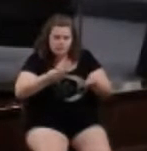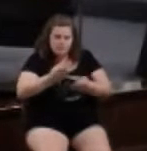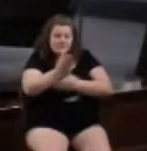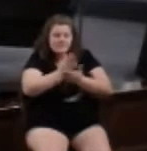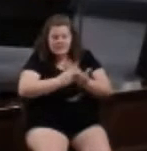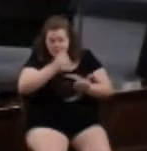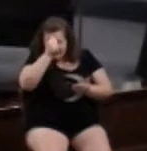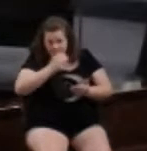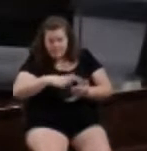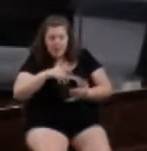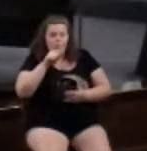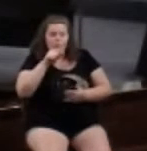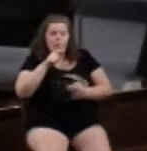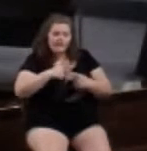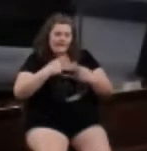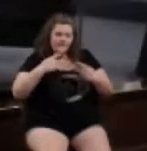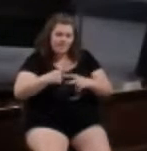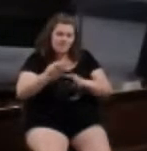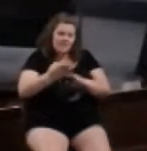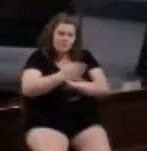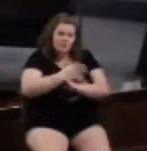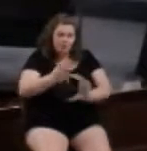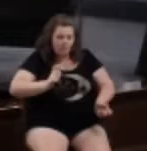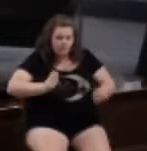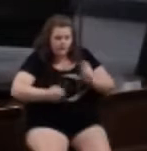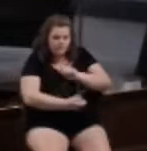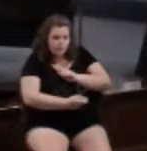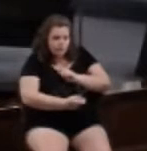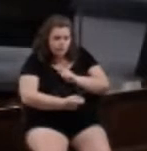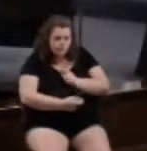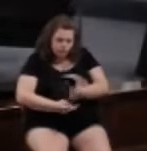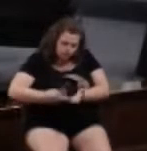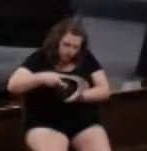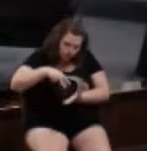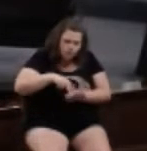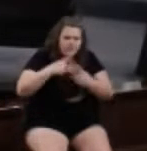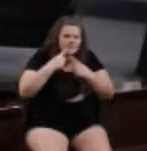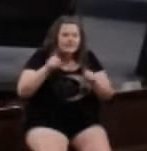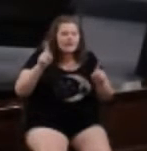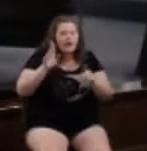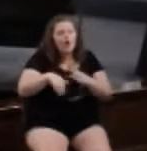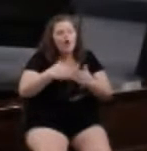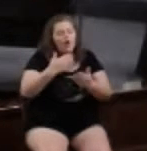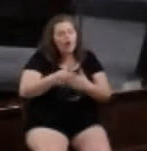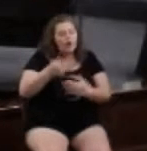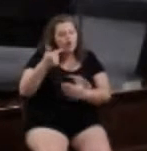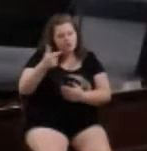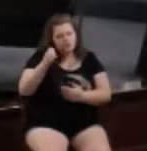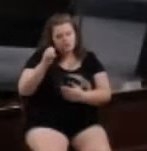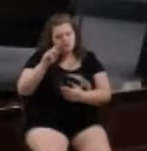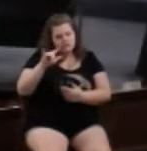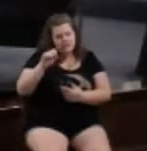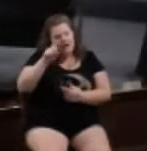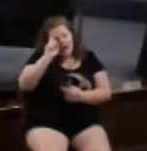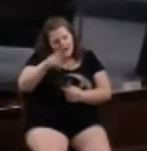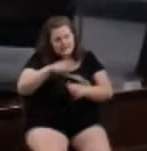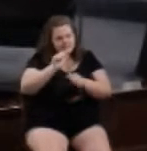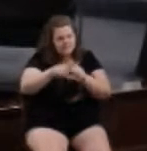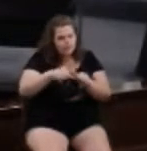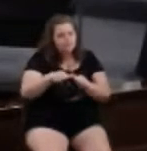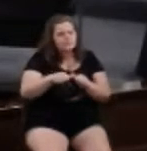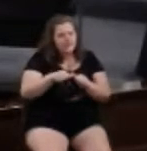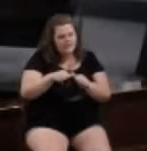of the men who had been Pharisees before their conversion stood at their feet and declared that all Gentile converts must be circumcised